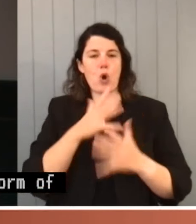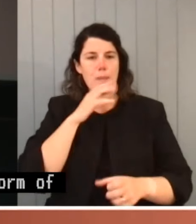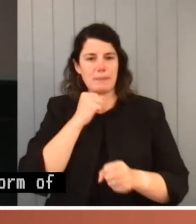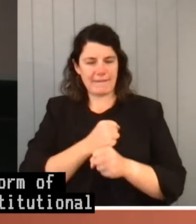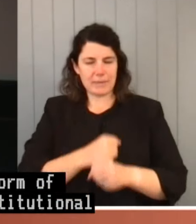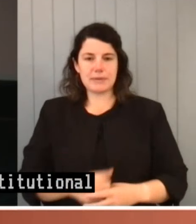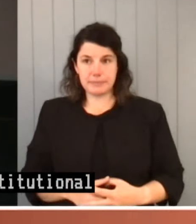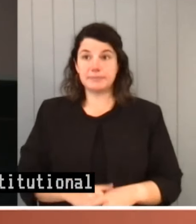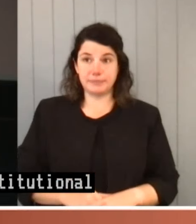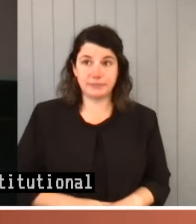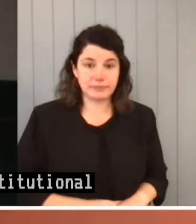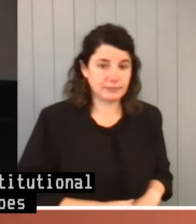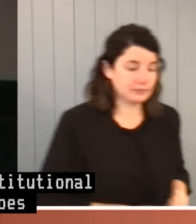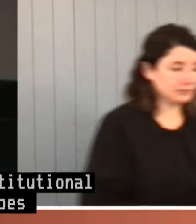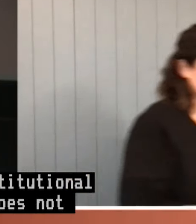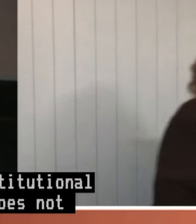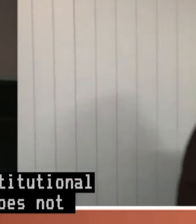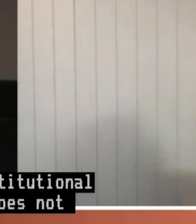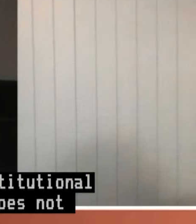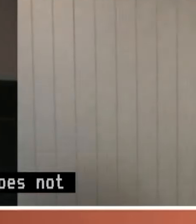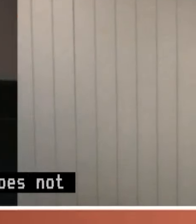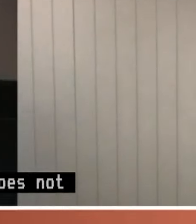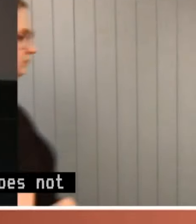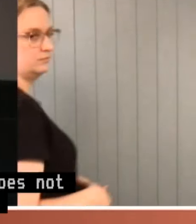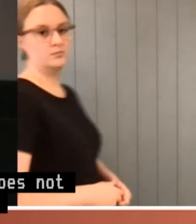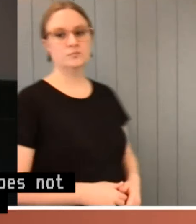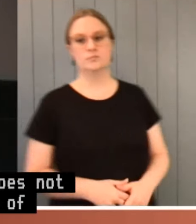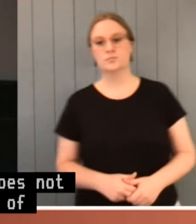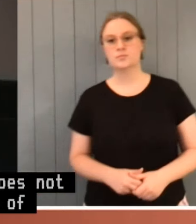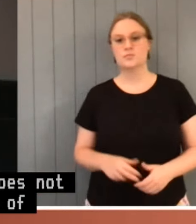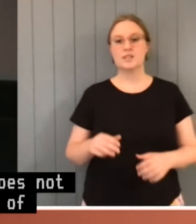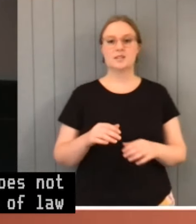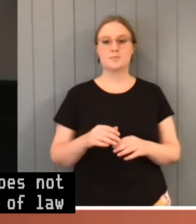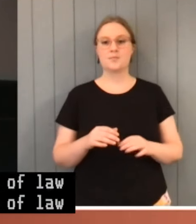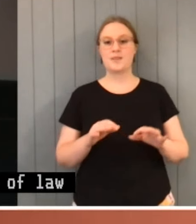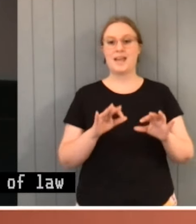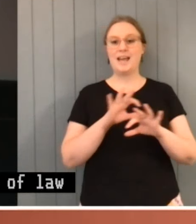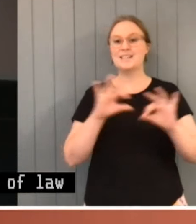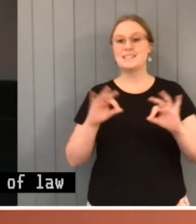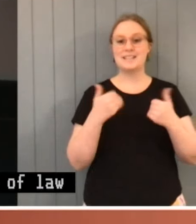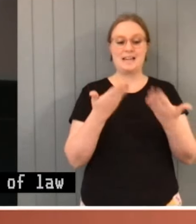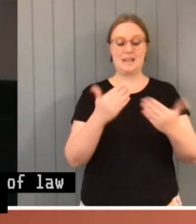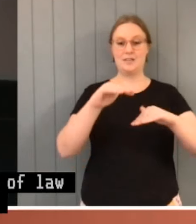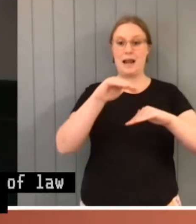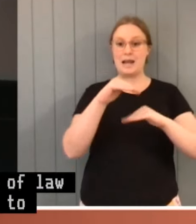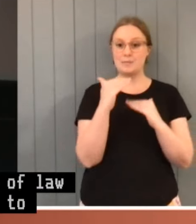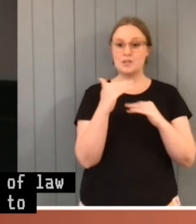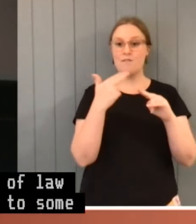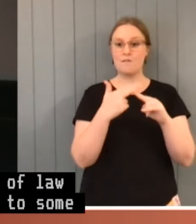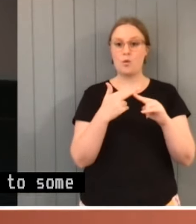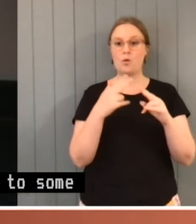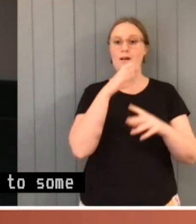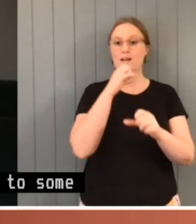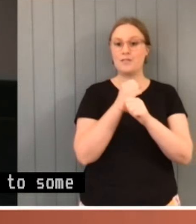the exercise of law-making powers by reference to some vague criterion of peace order and good government, even though those words